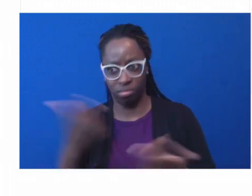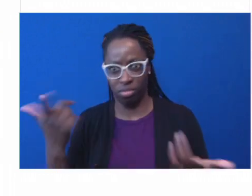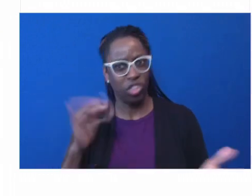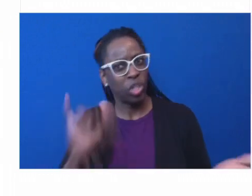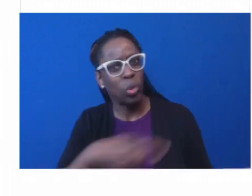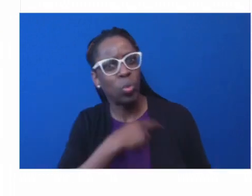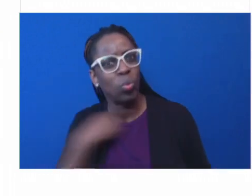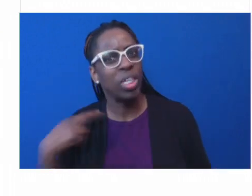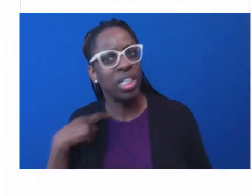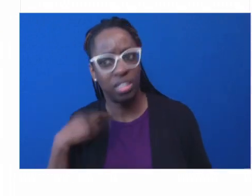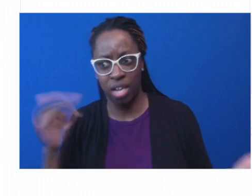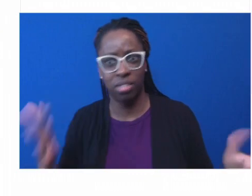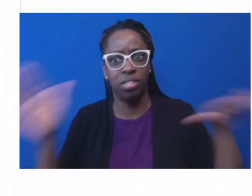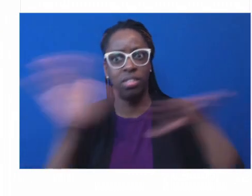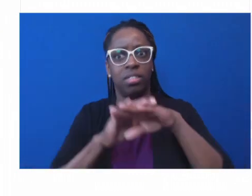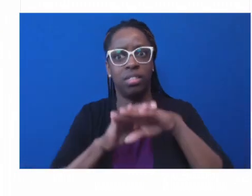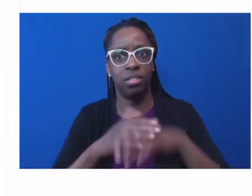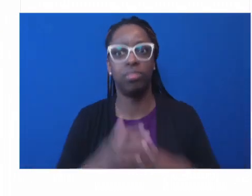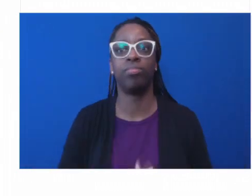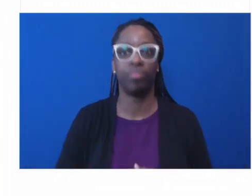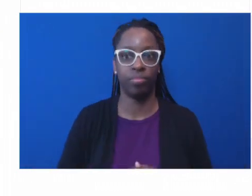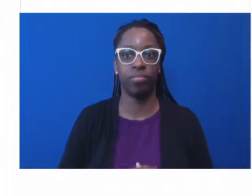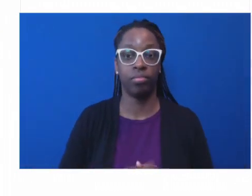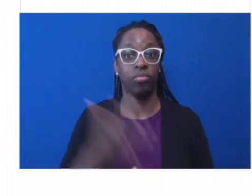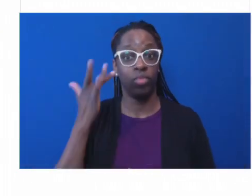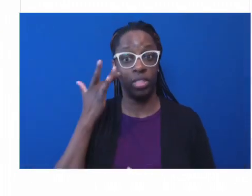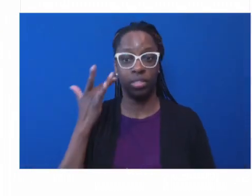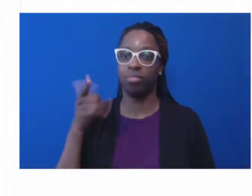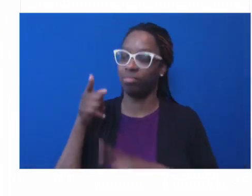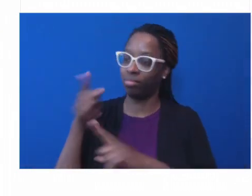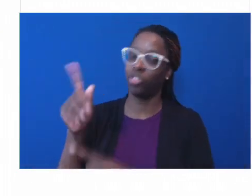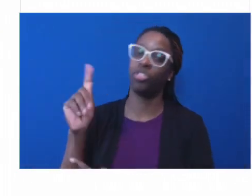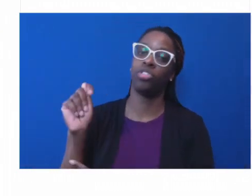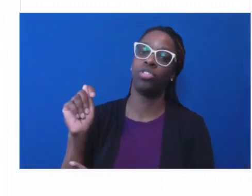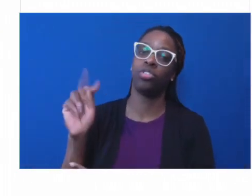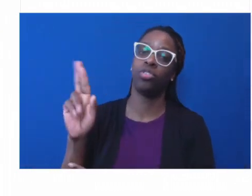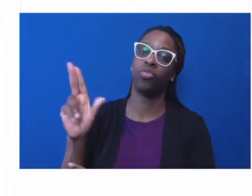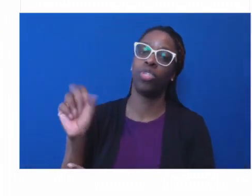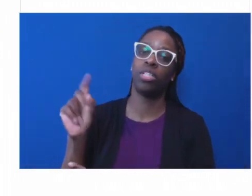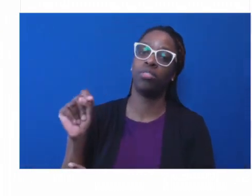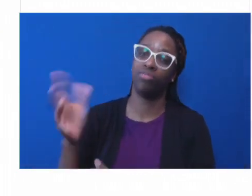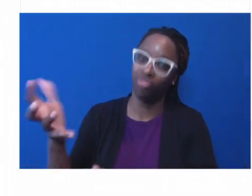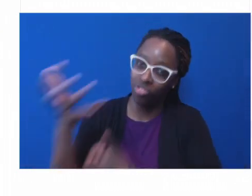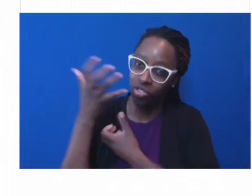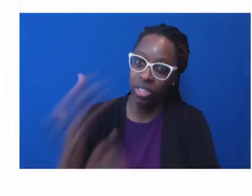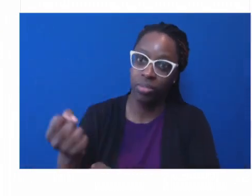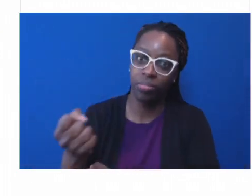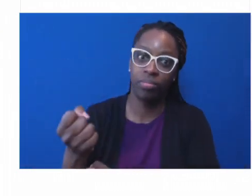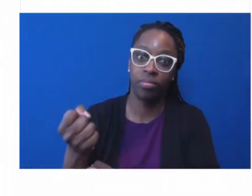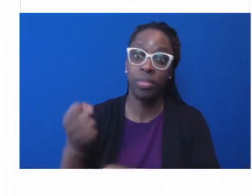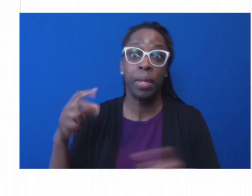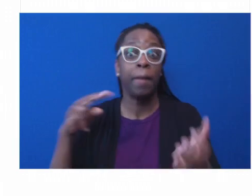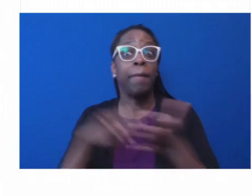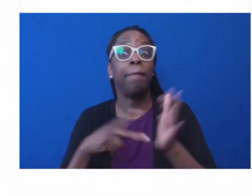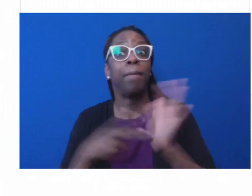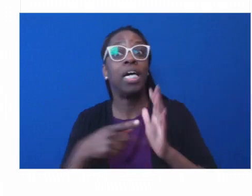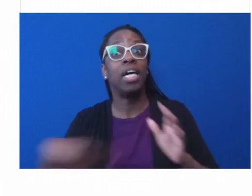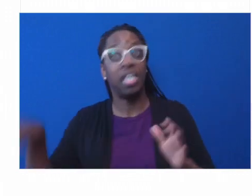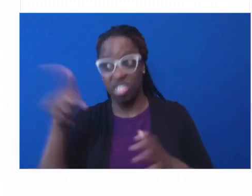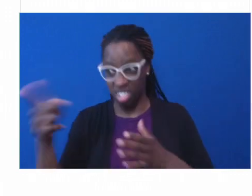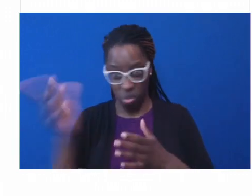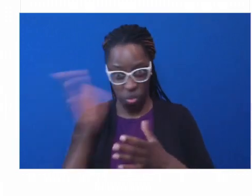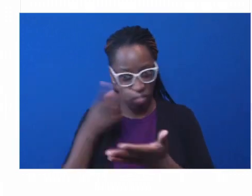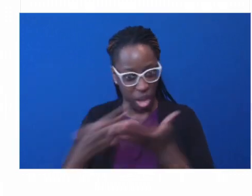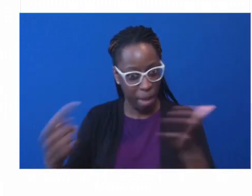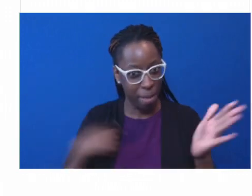And out of this effort right here, there better be loud voices to make sure that doesn't happen. Or if it does, that a spotlight is